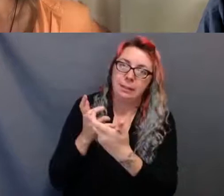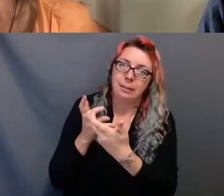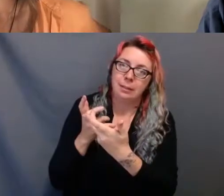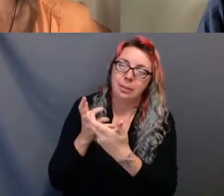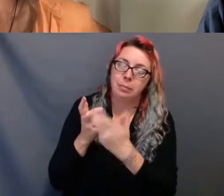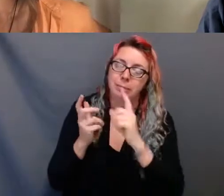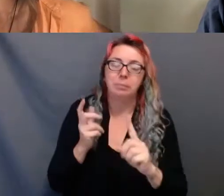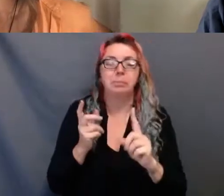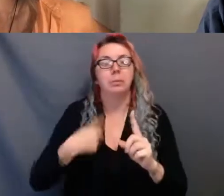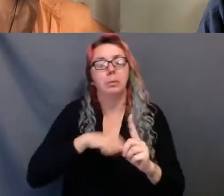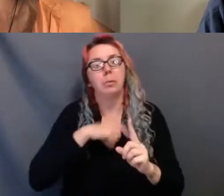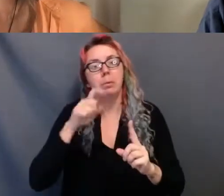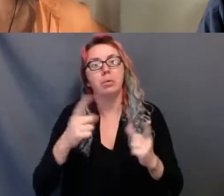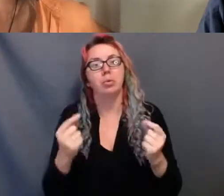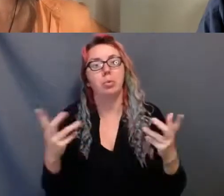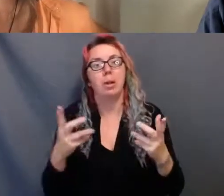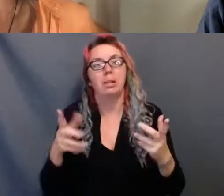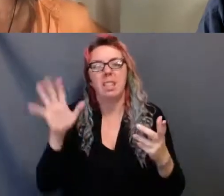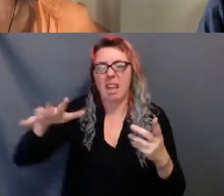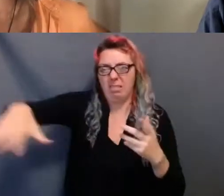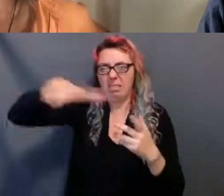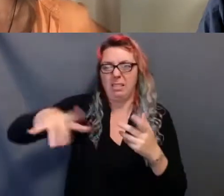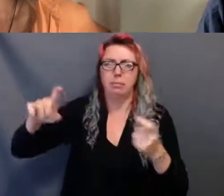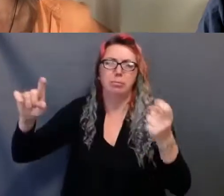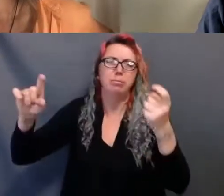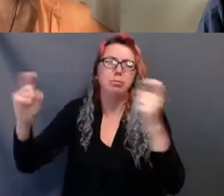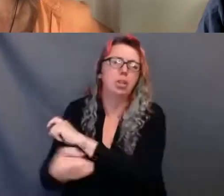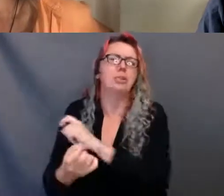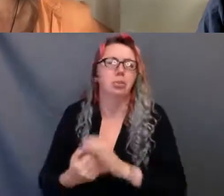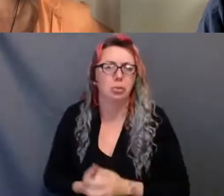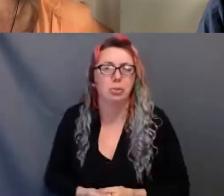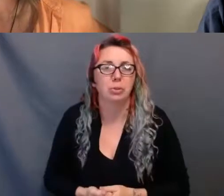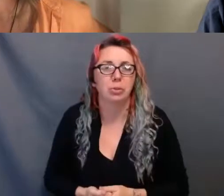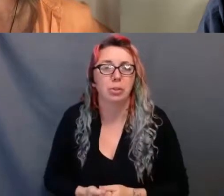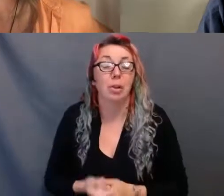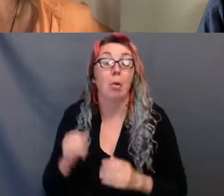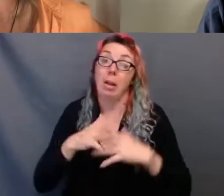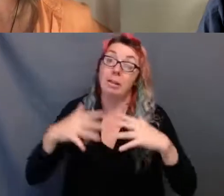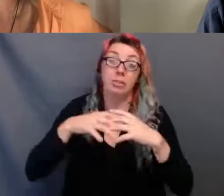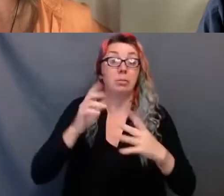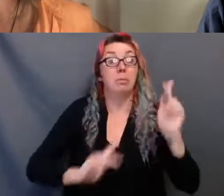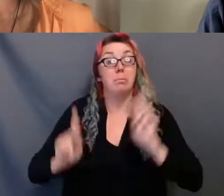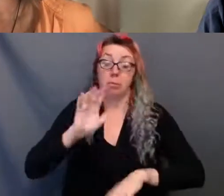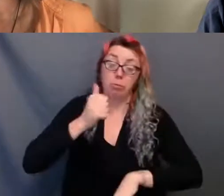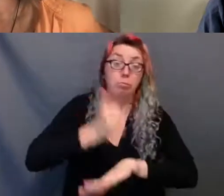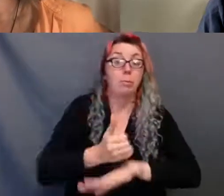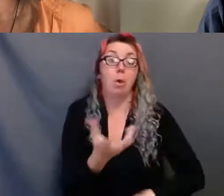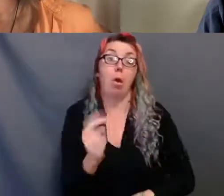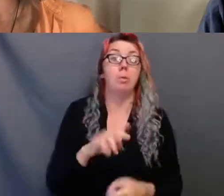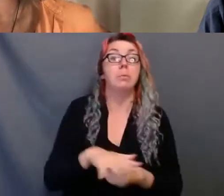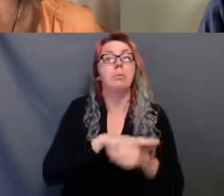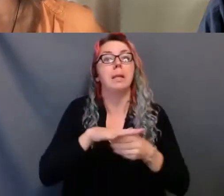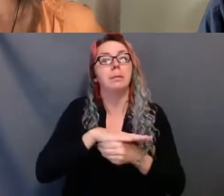is find alignment. Or we need to have our own spaces, create and share our